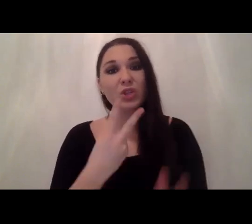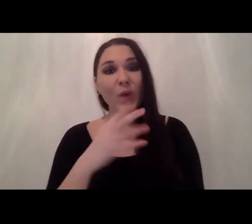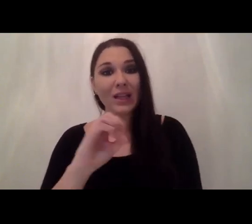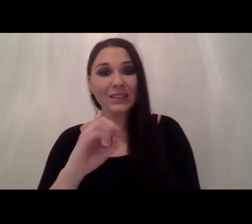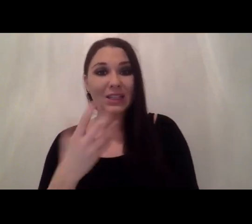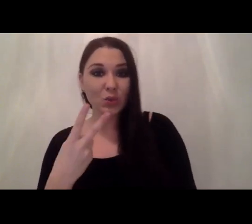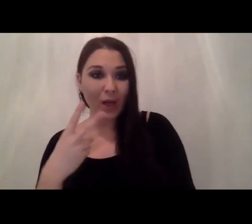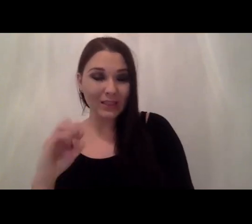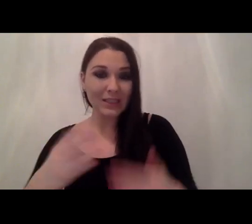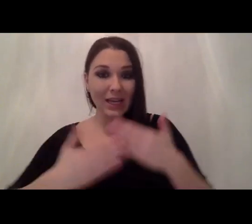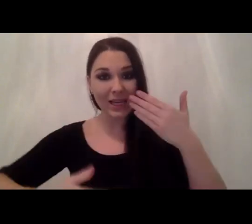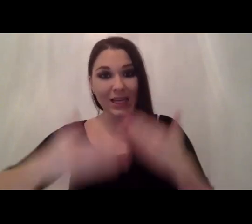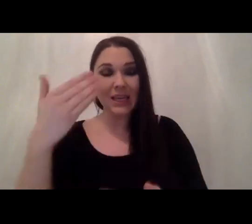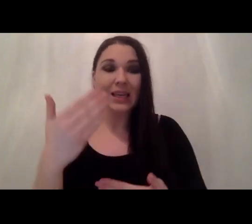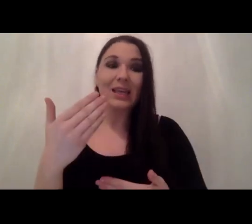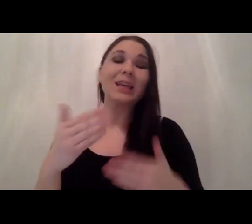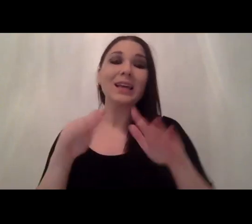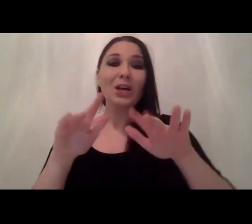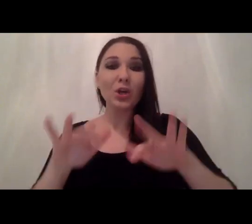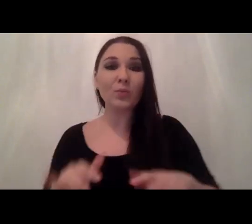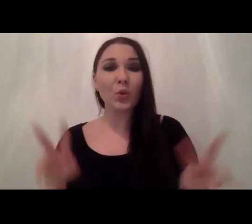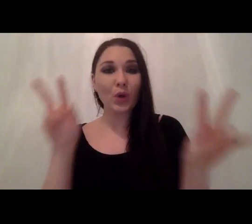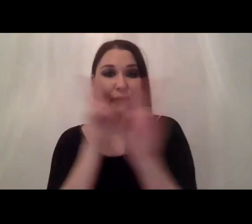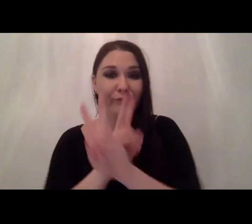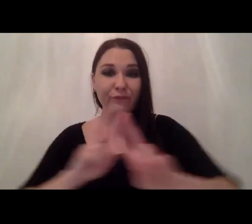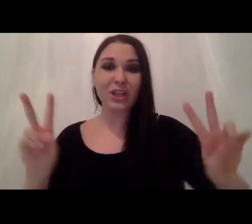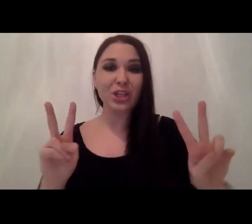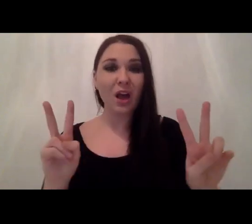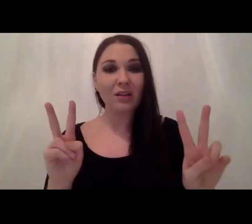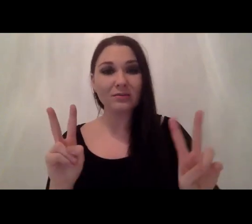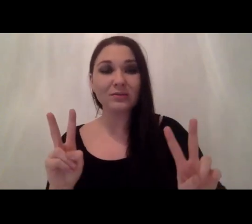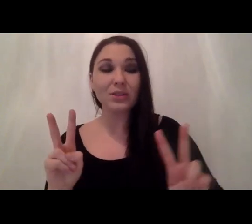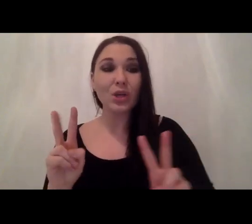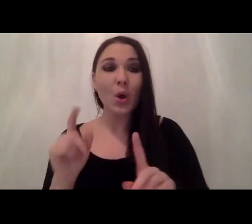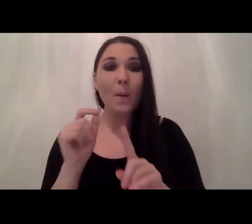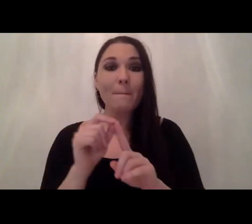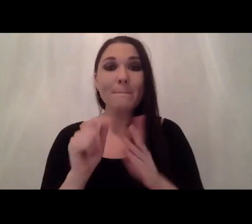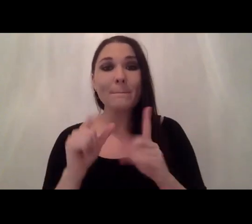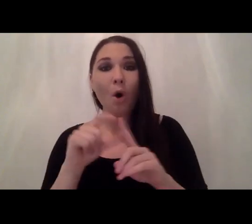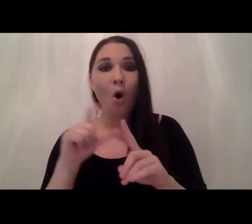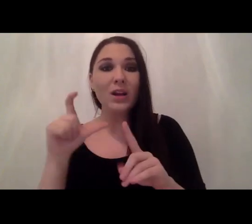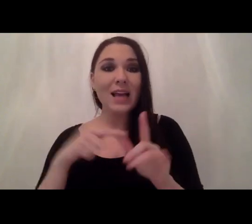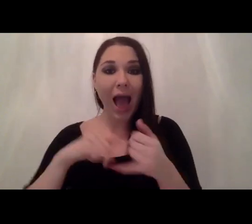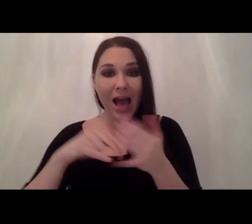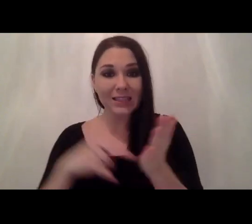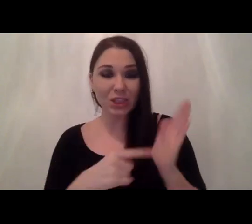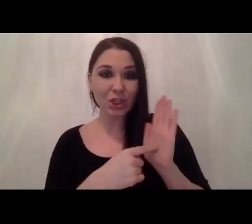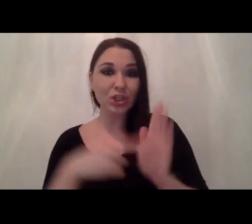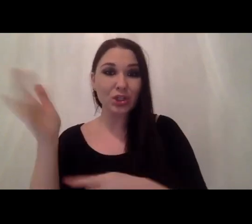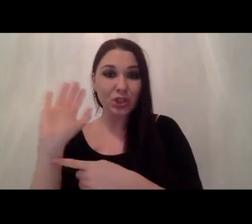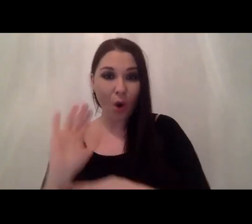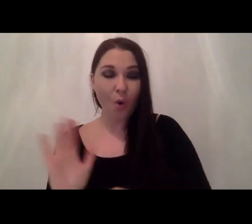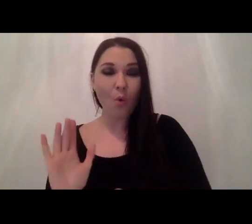Vision in Production Podcast Show by Soda AI Social and we have guests from companies like Hensol